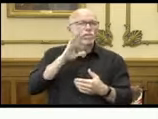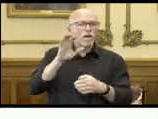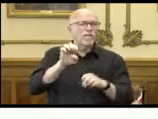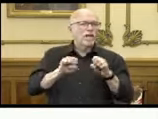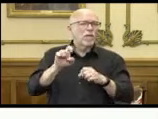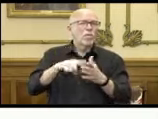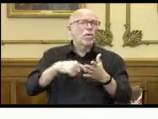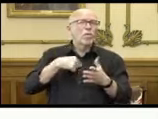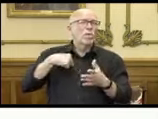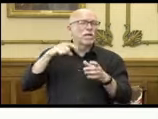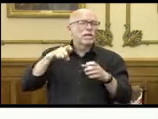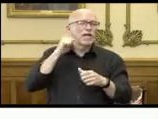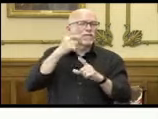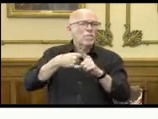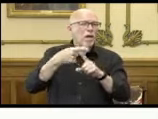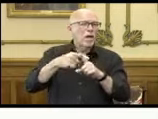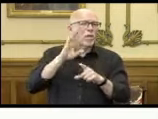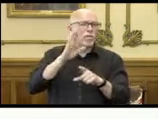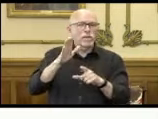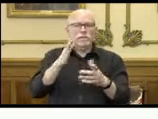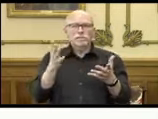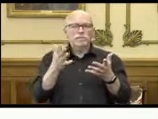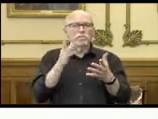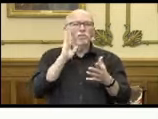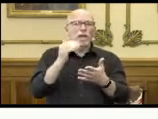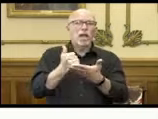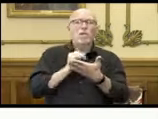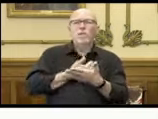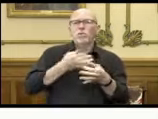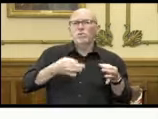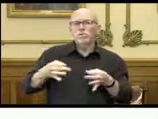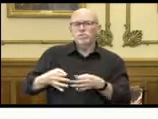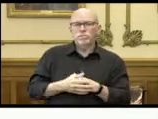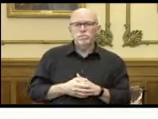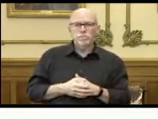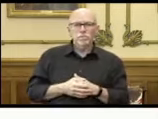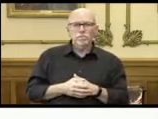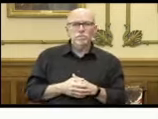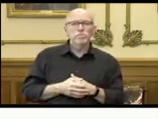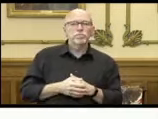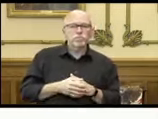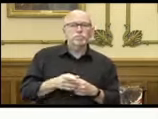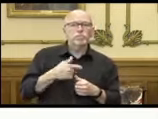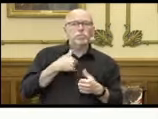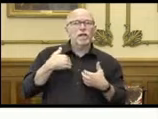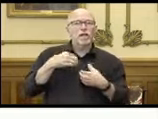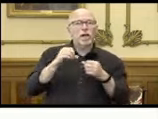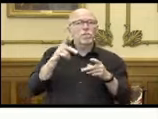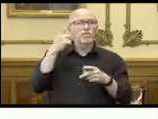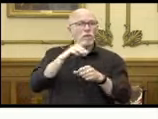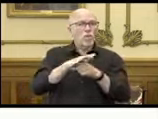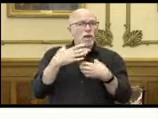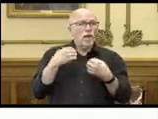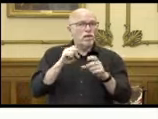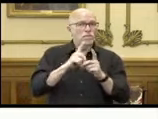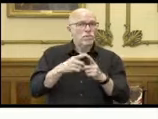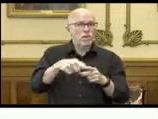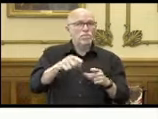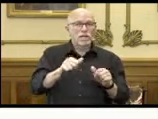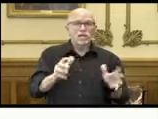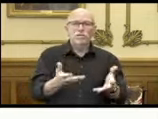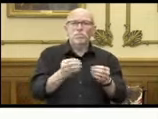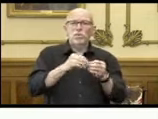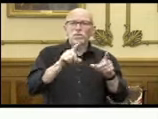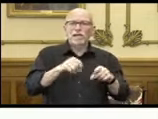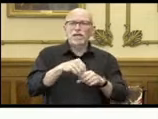statewide each month to guide future decisions. We've rolled out a grant opportunity for our local health departments to encourage more testing